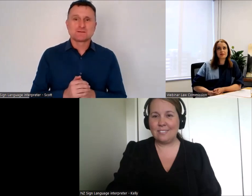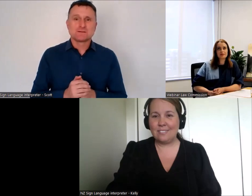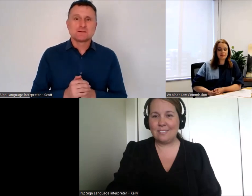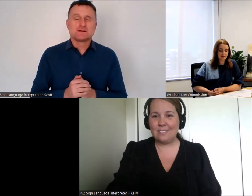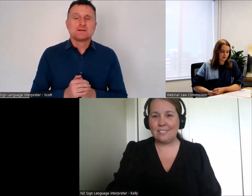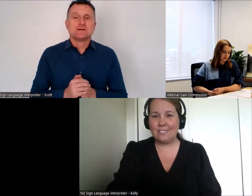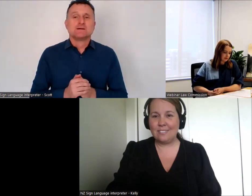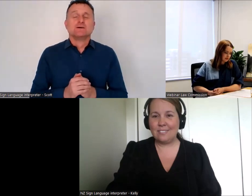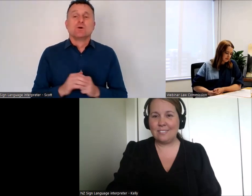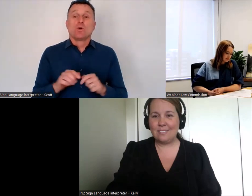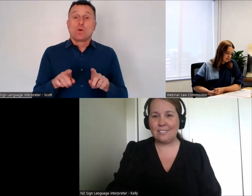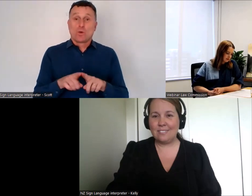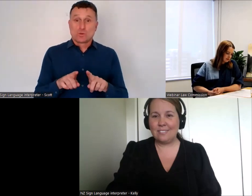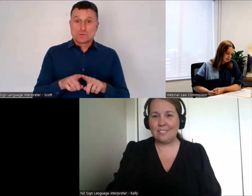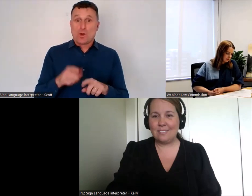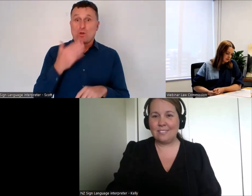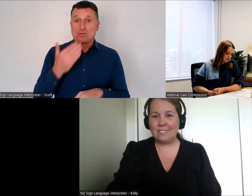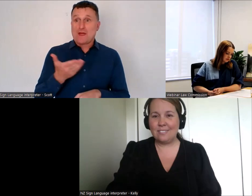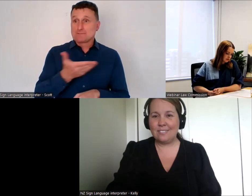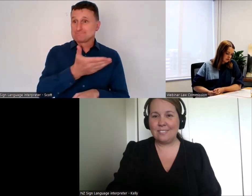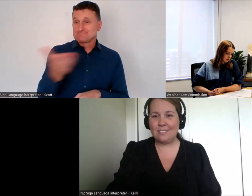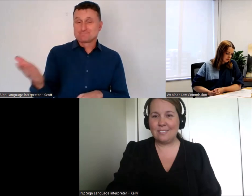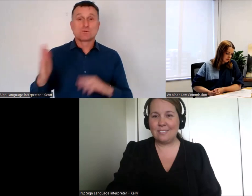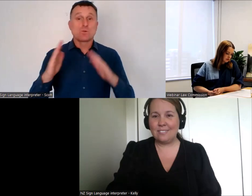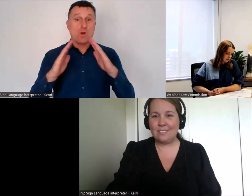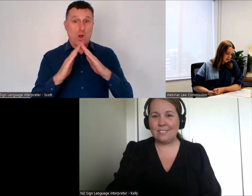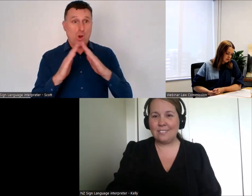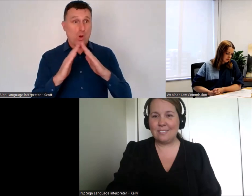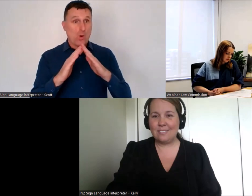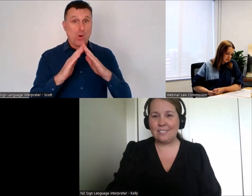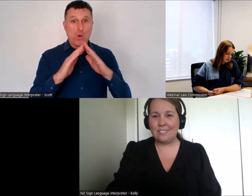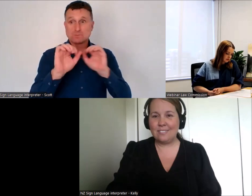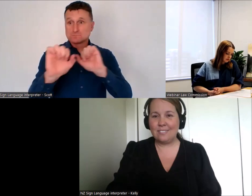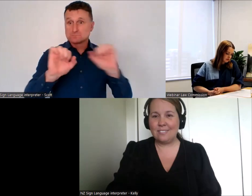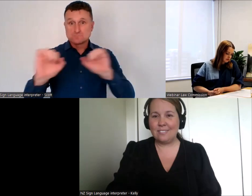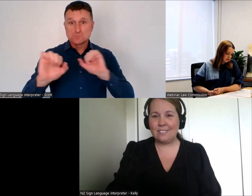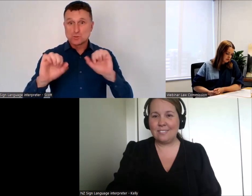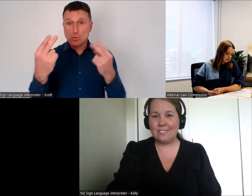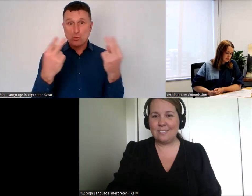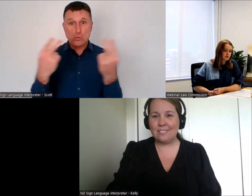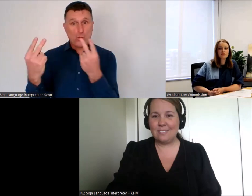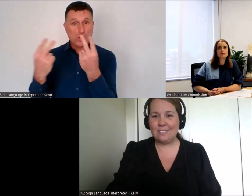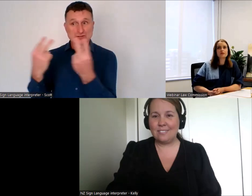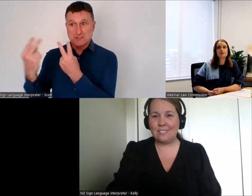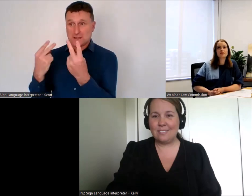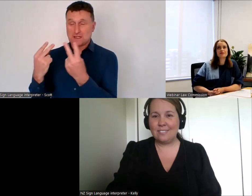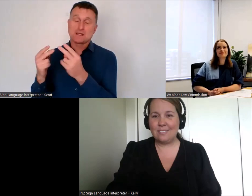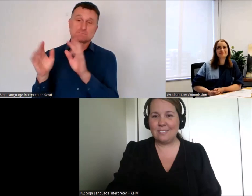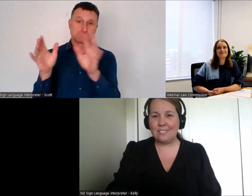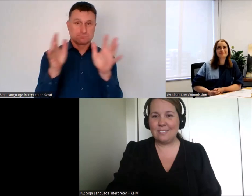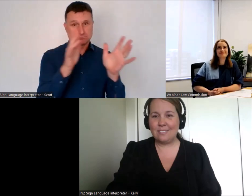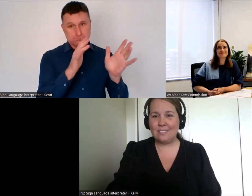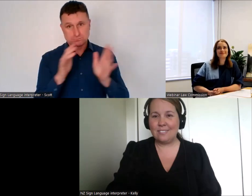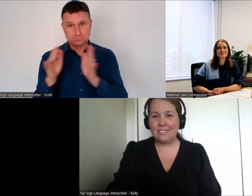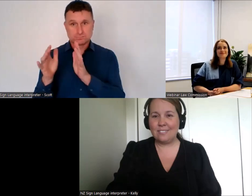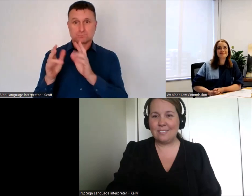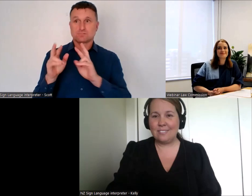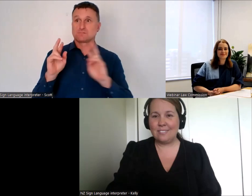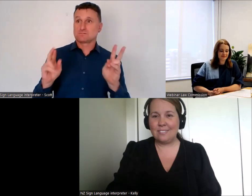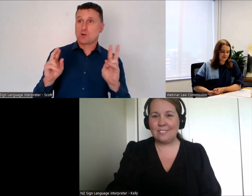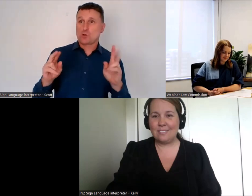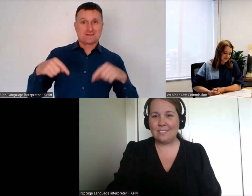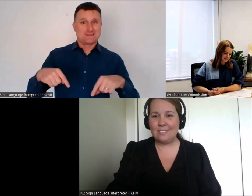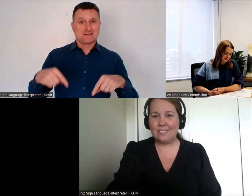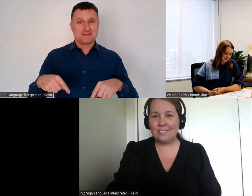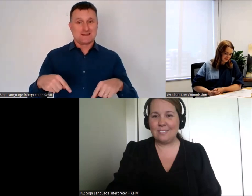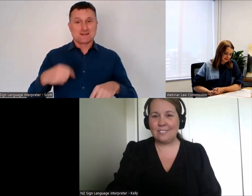thank you to all of you who've tuned in on what I hope for you is a sunny afternoon like